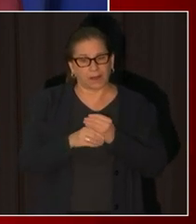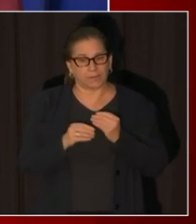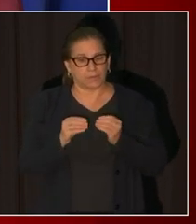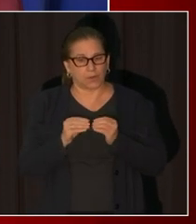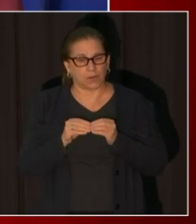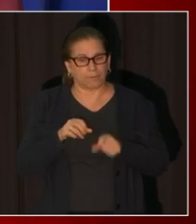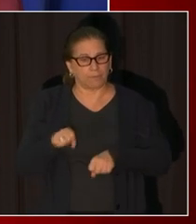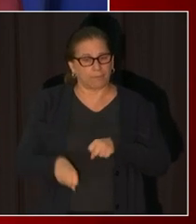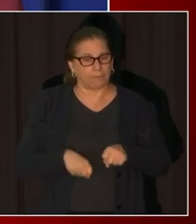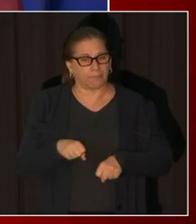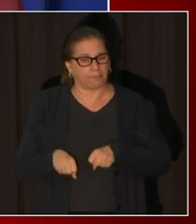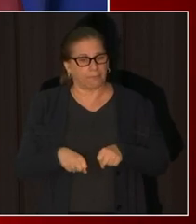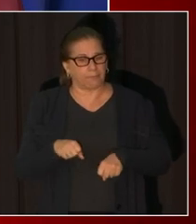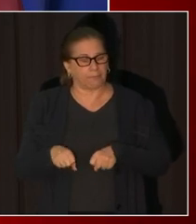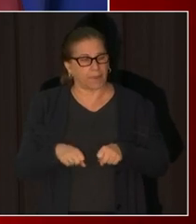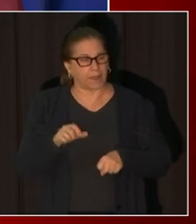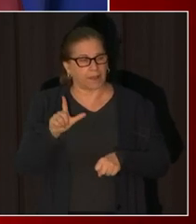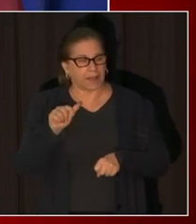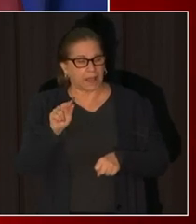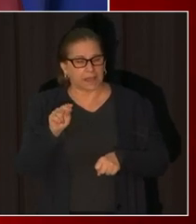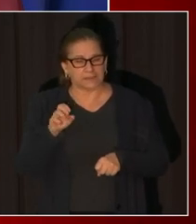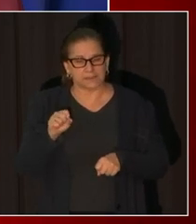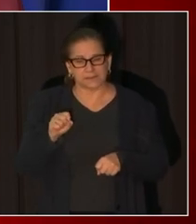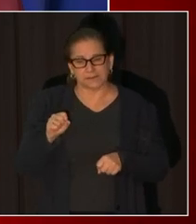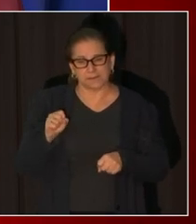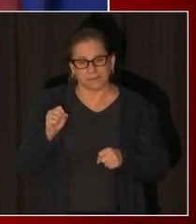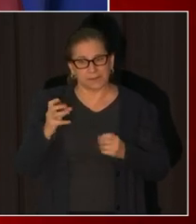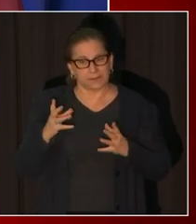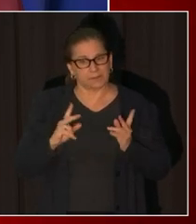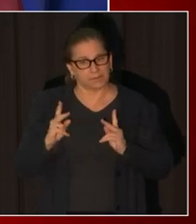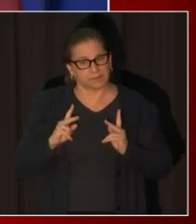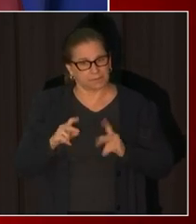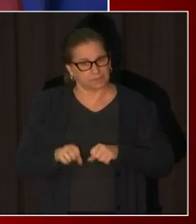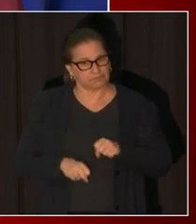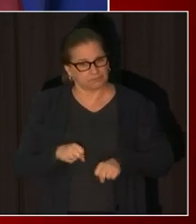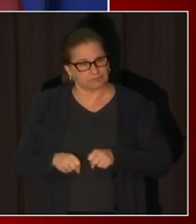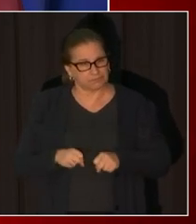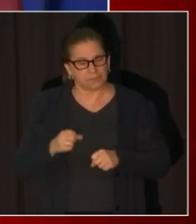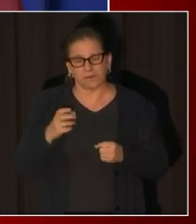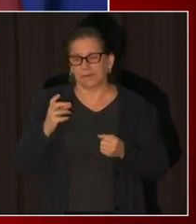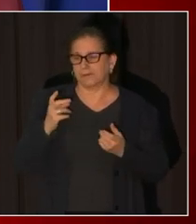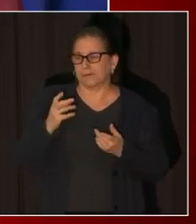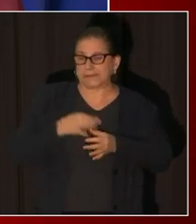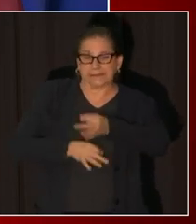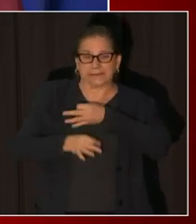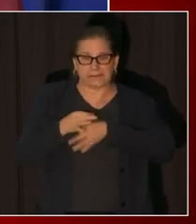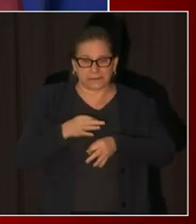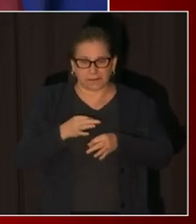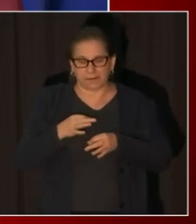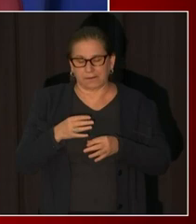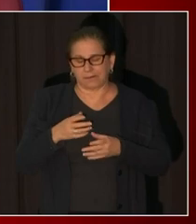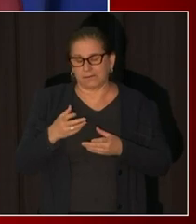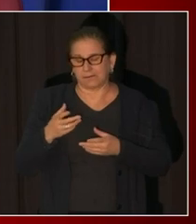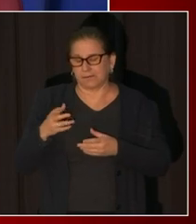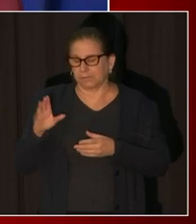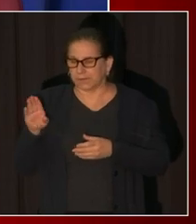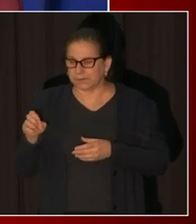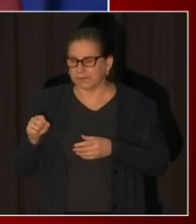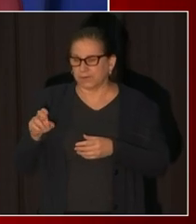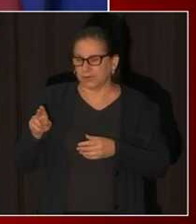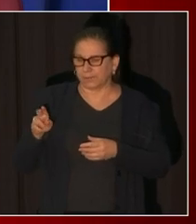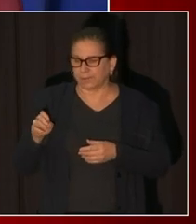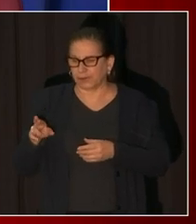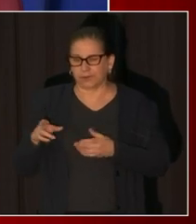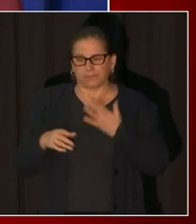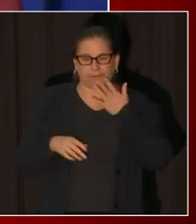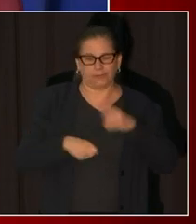transit taxi cabs and ubers are not going to return quickly uh public confidence needs to be restored before anyone wants to stand on